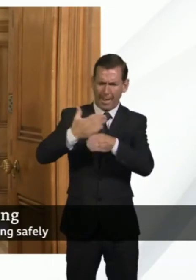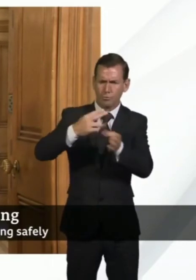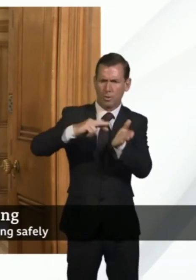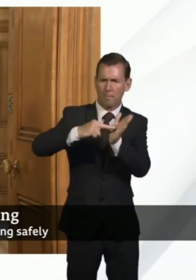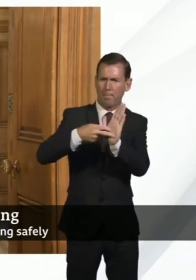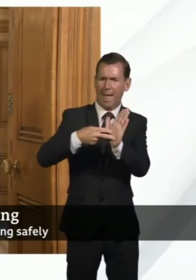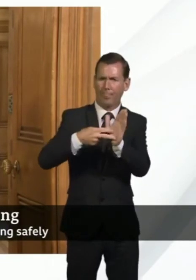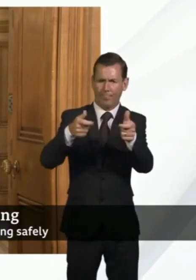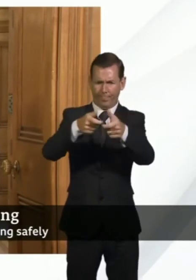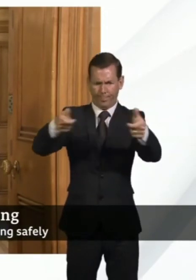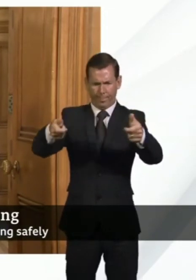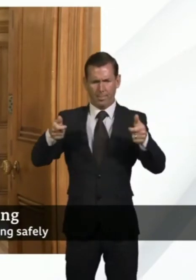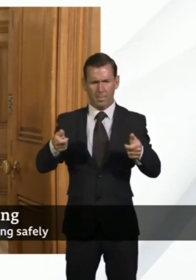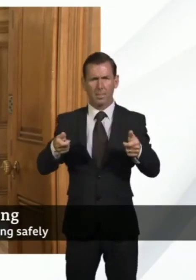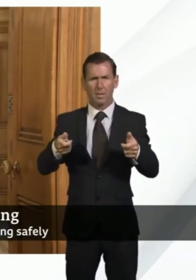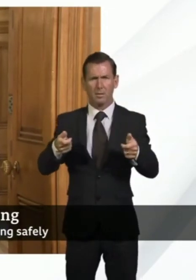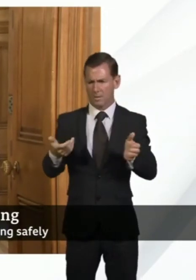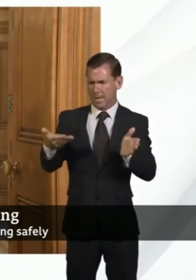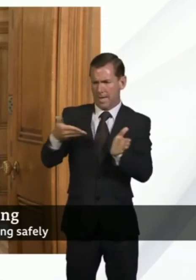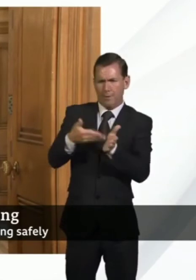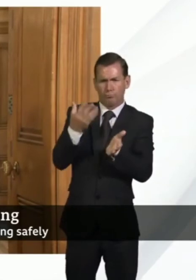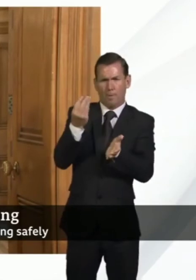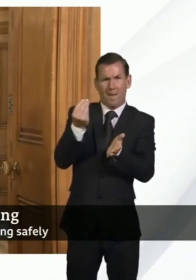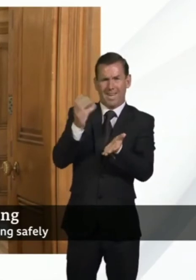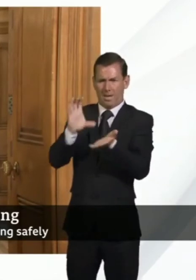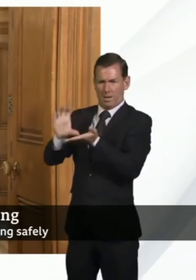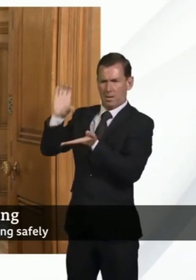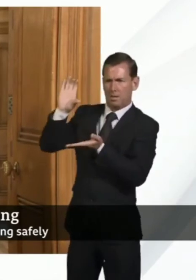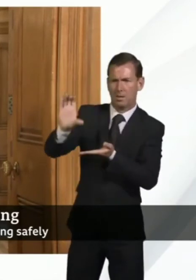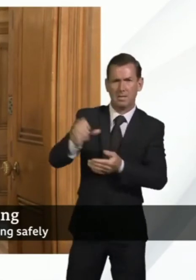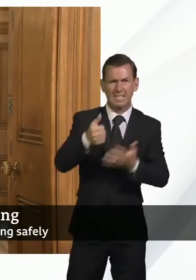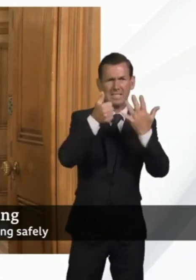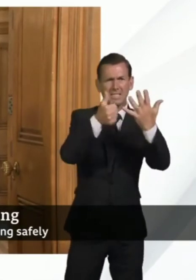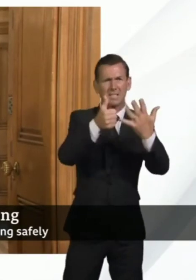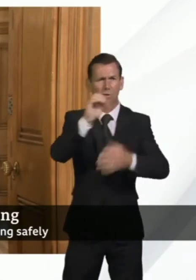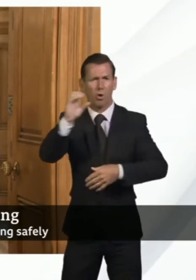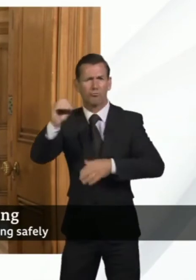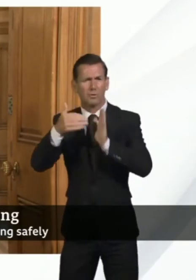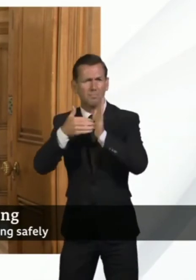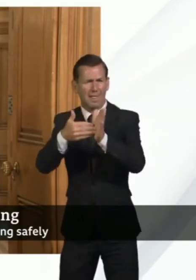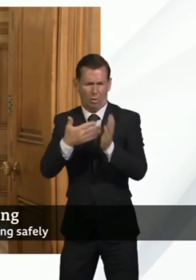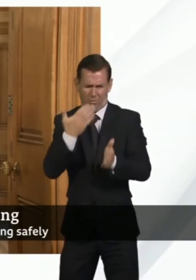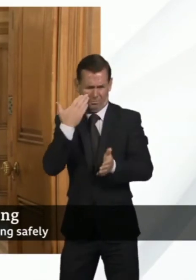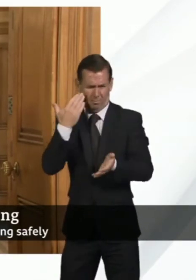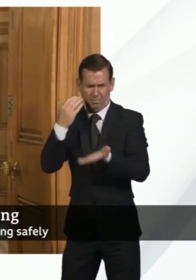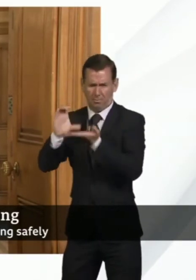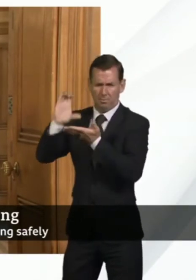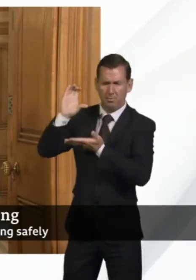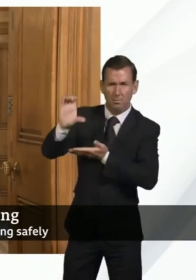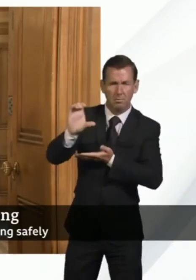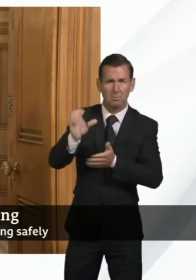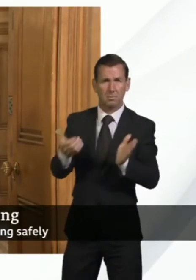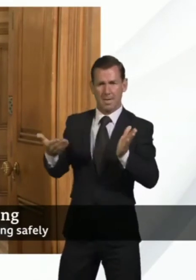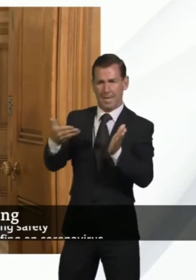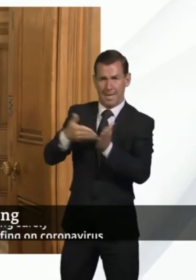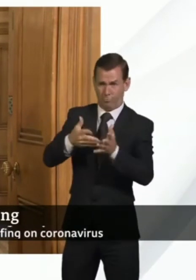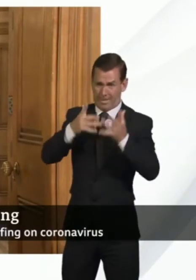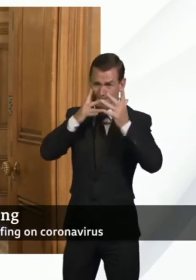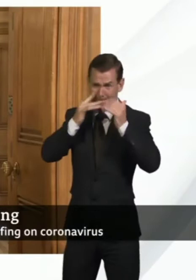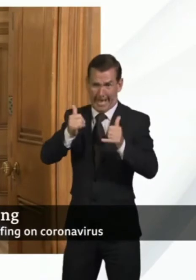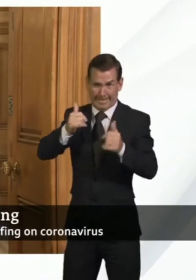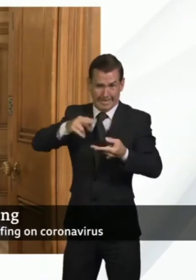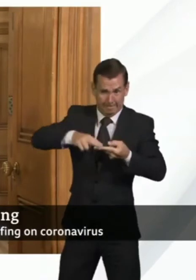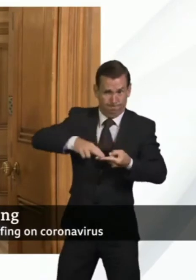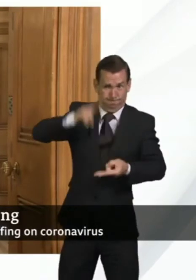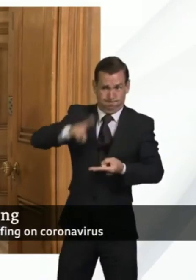going into care homes. For example, an extra £600 million was announced very recently. That is why we are ramping up the testing in care